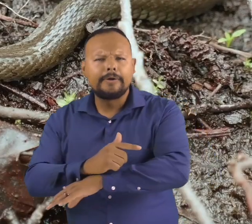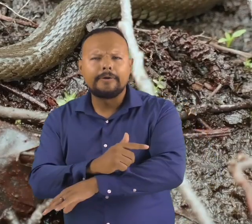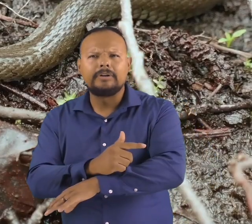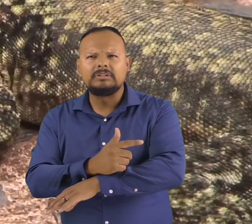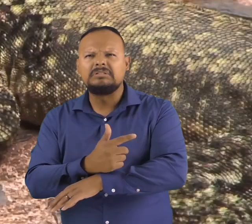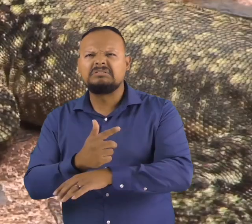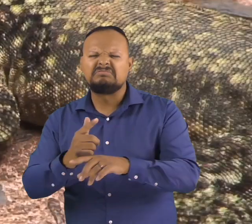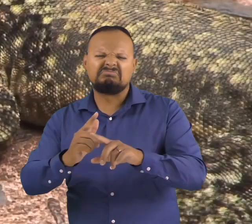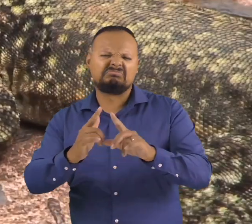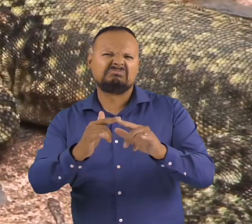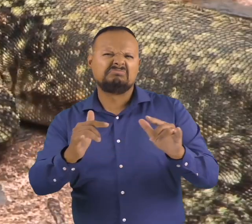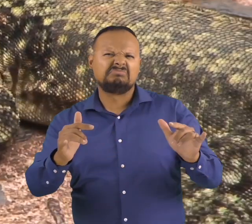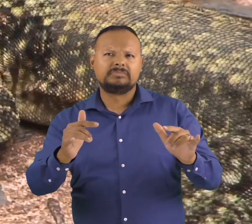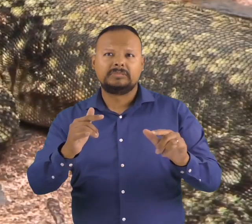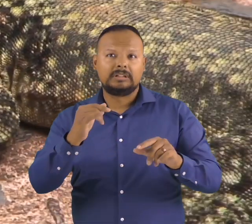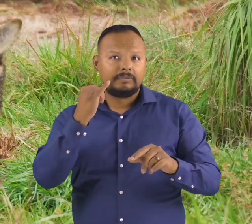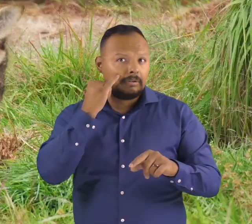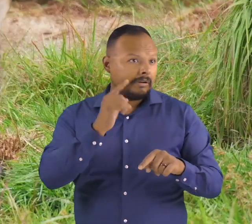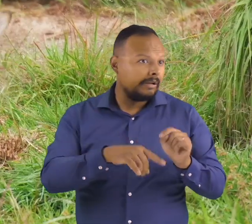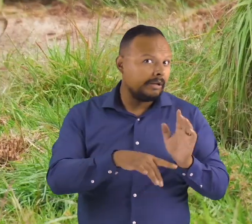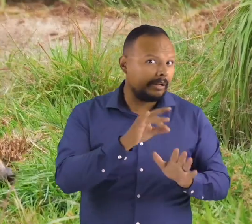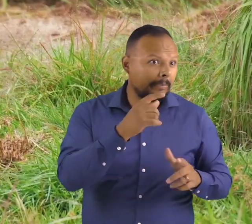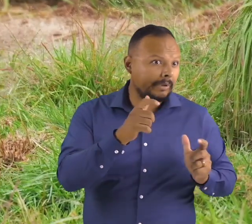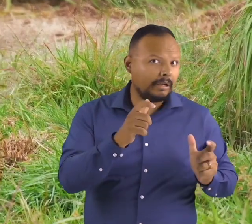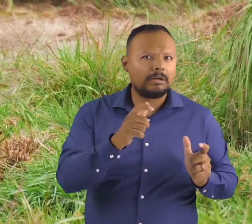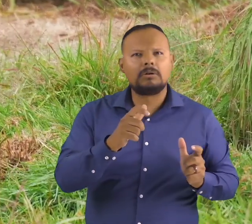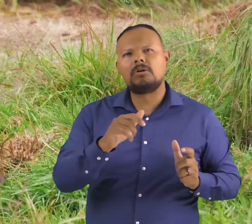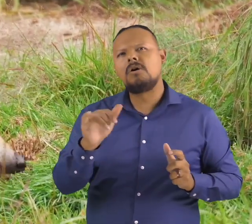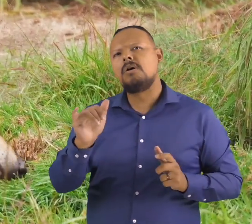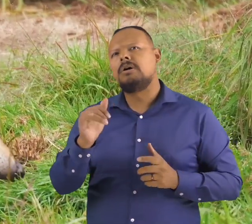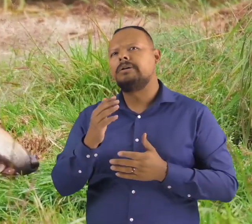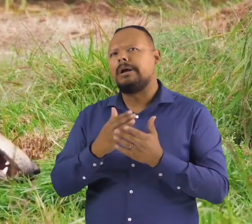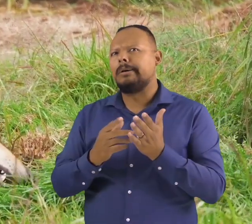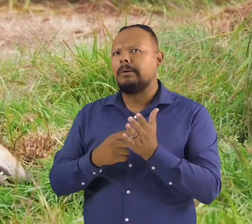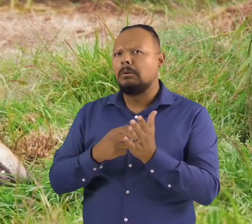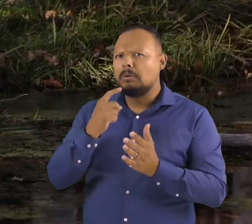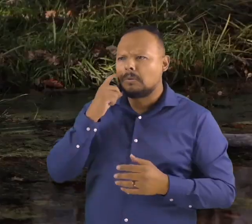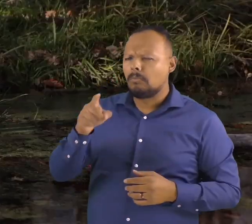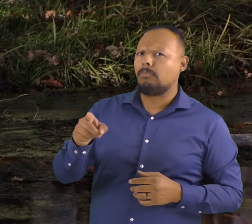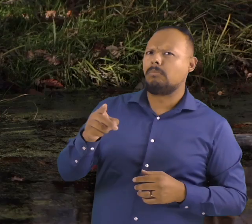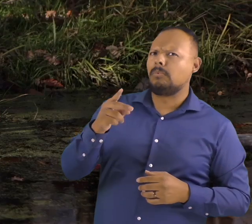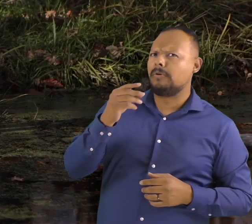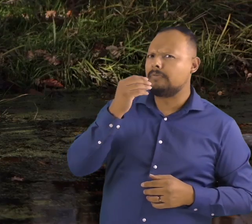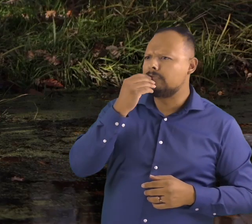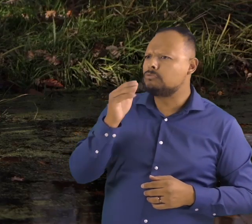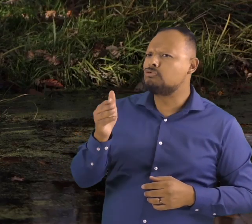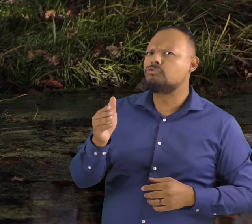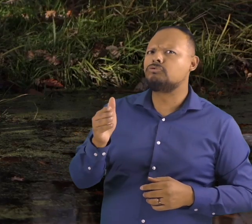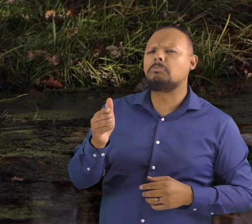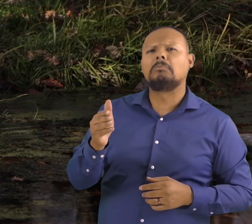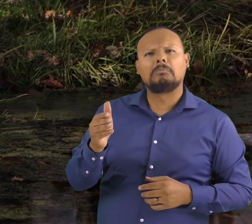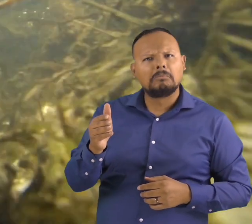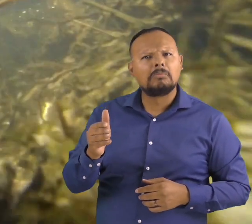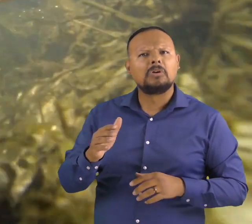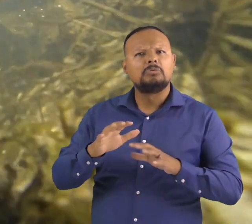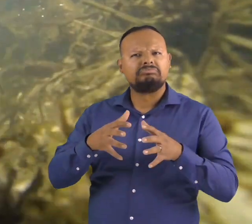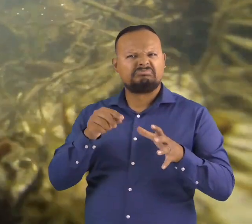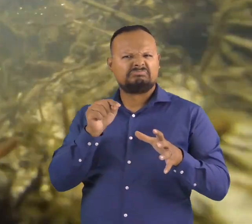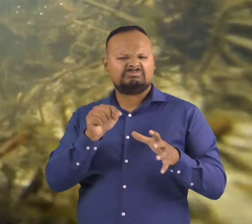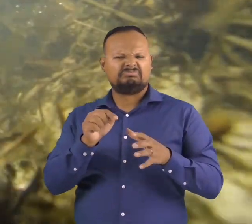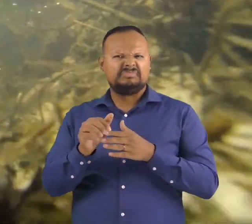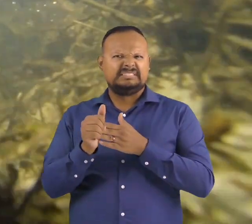snakes, or reptiles if they can't find a large animal. Wolves have even been seen eating